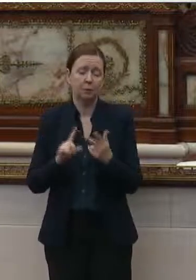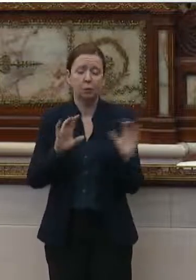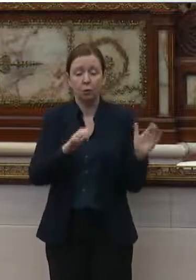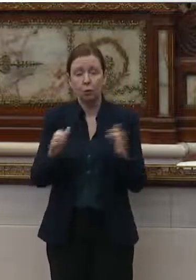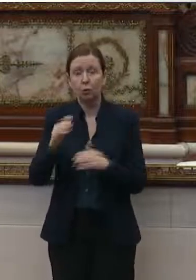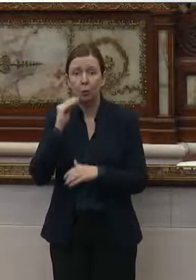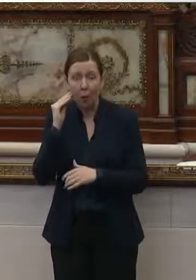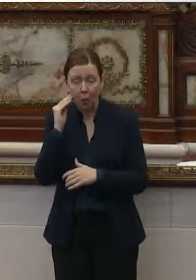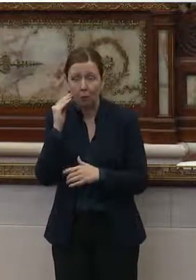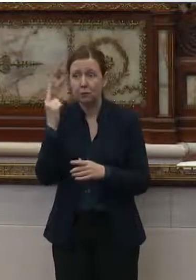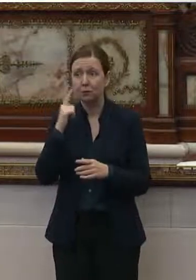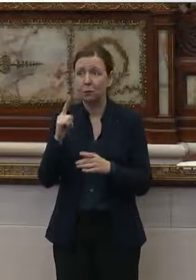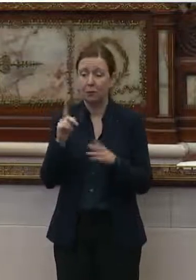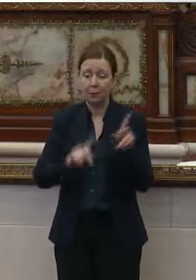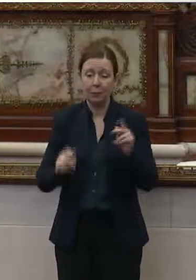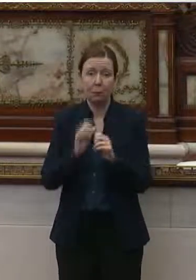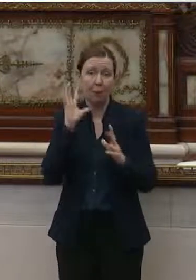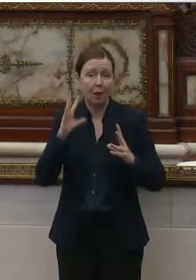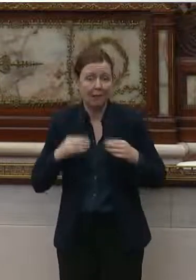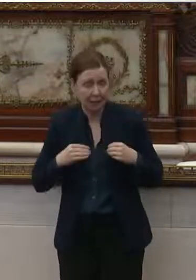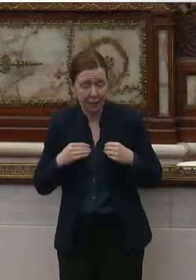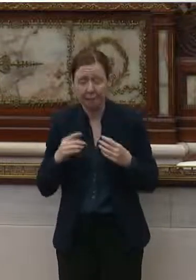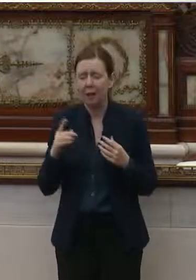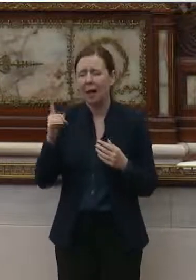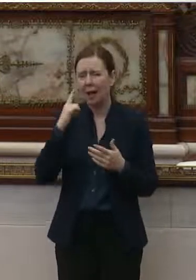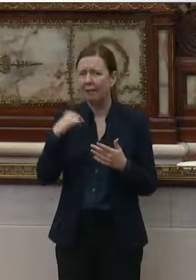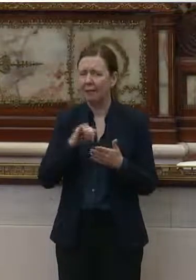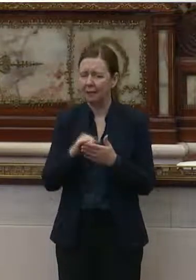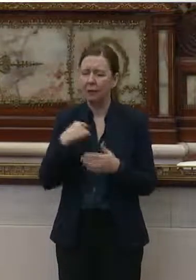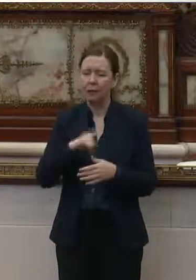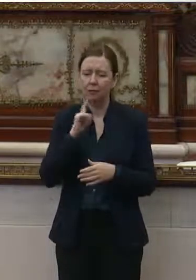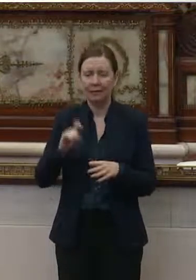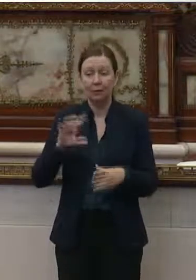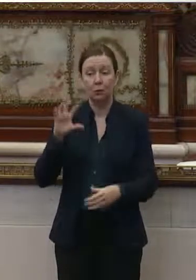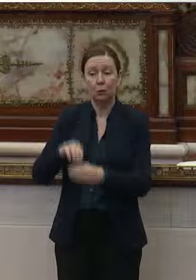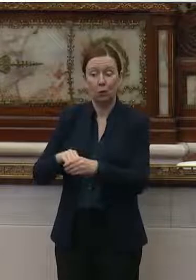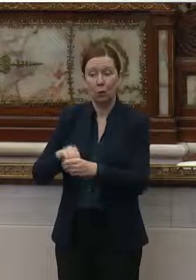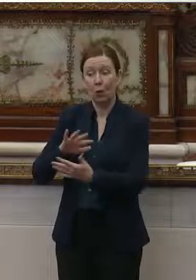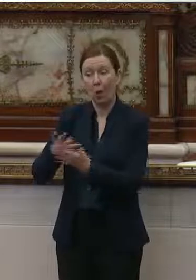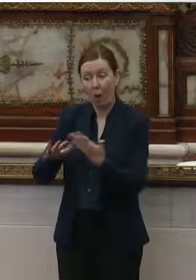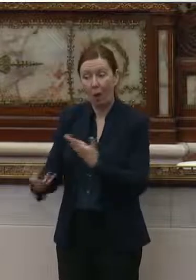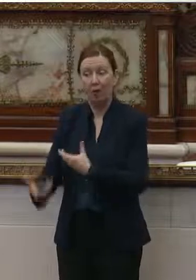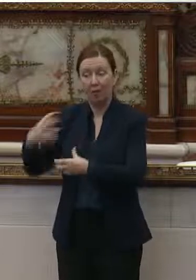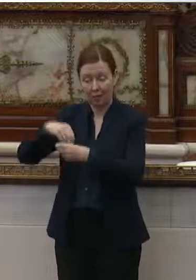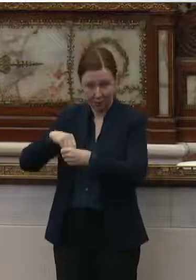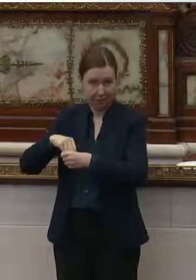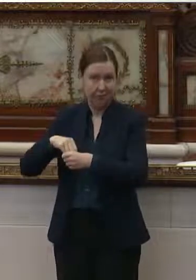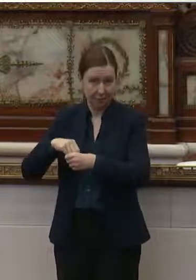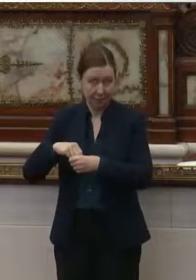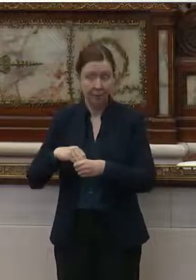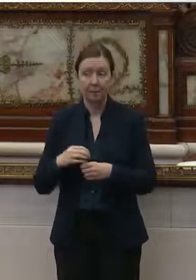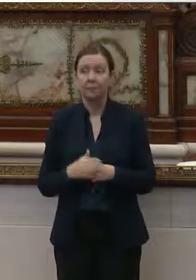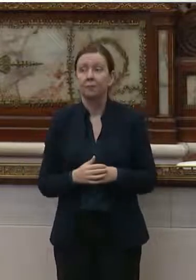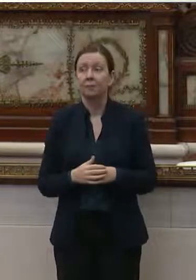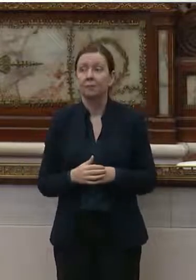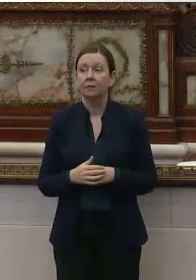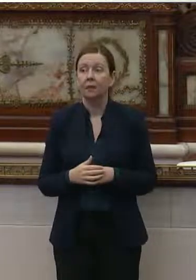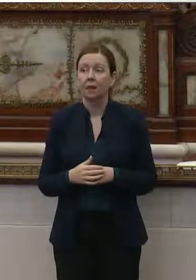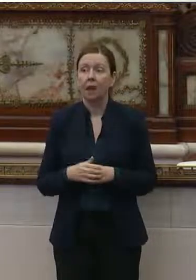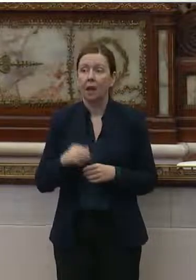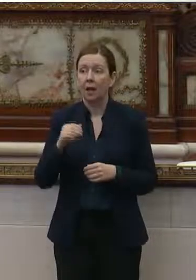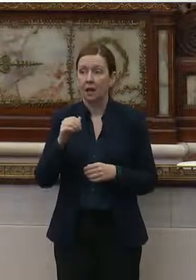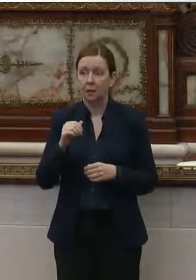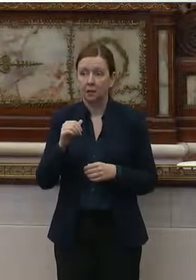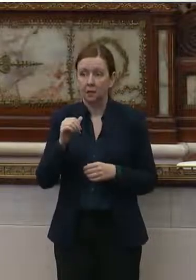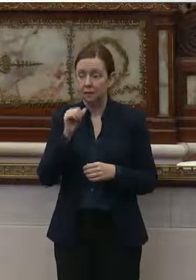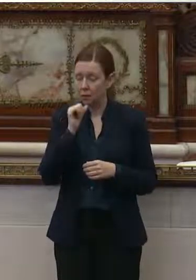homes for individuals with autism. And I think we need to include all of those in our umbrella thinking and not to take